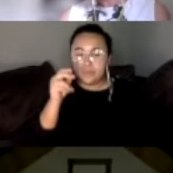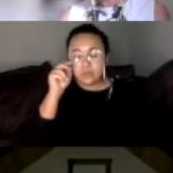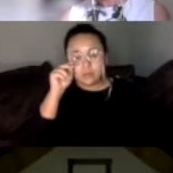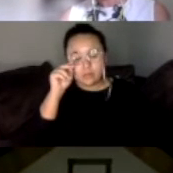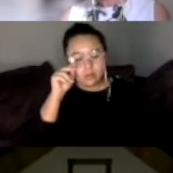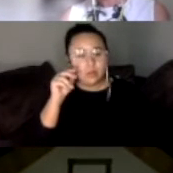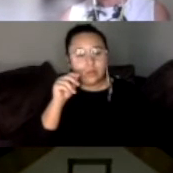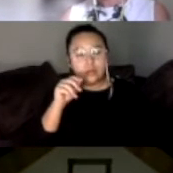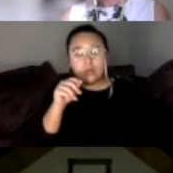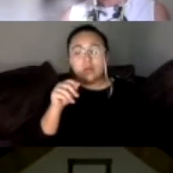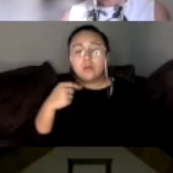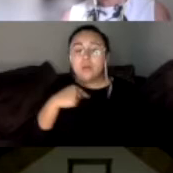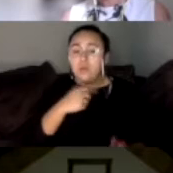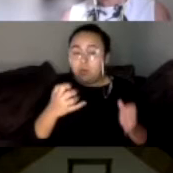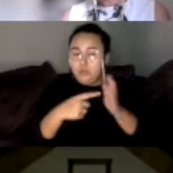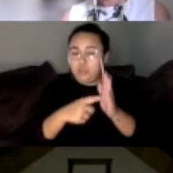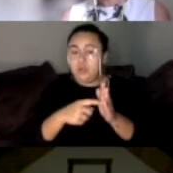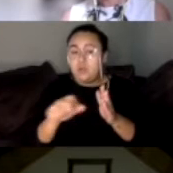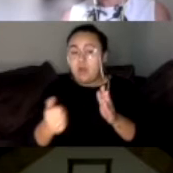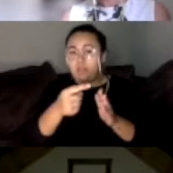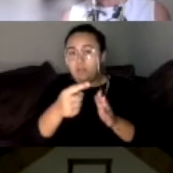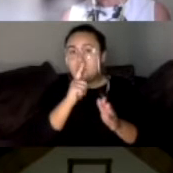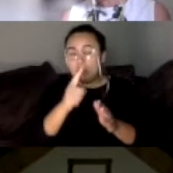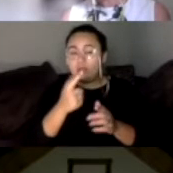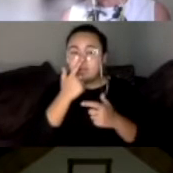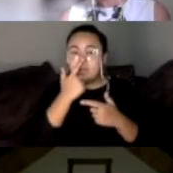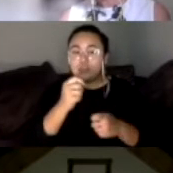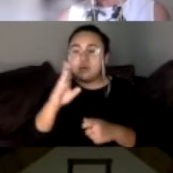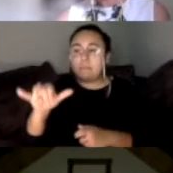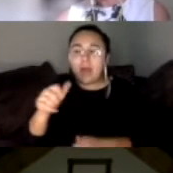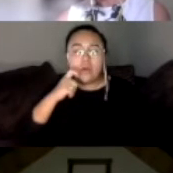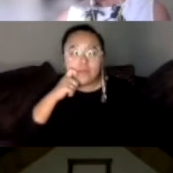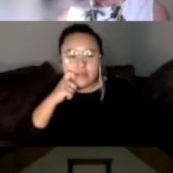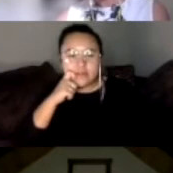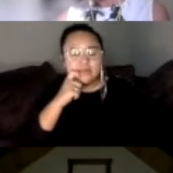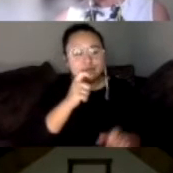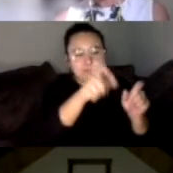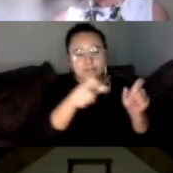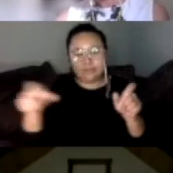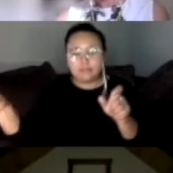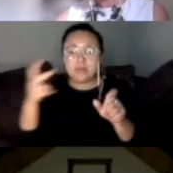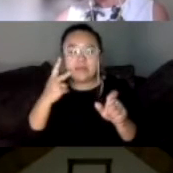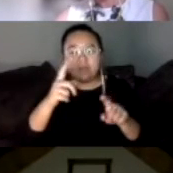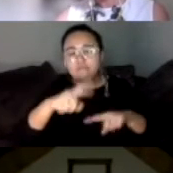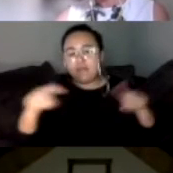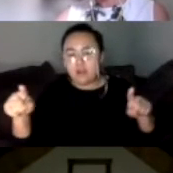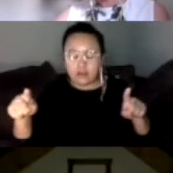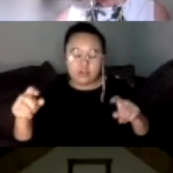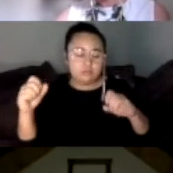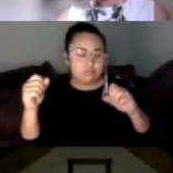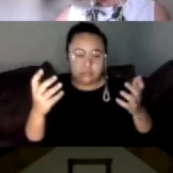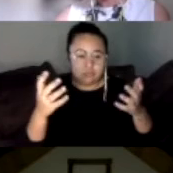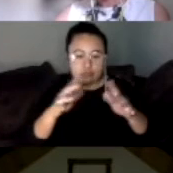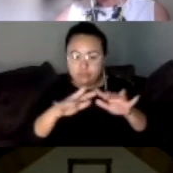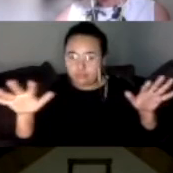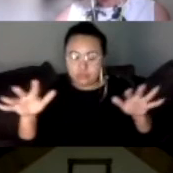Now, we wanted to show you a little bit of an interest by race. So here you can see that it varies tremendously. So you have interest in terms of all